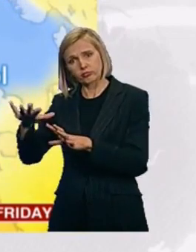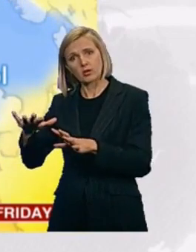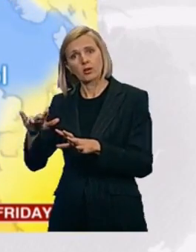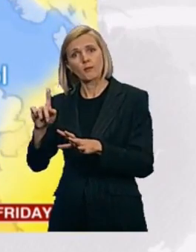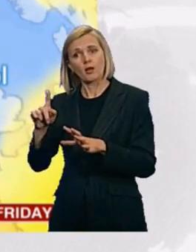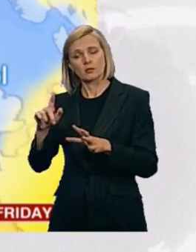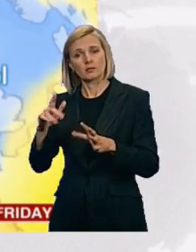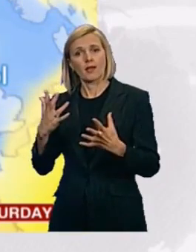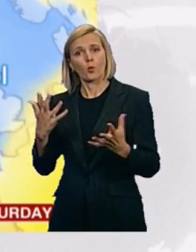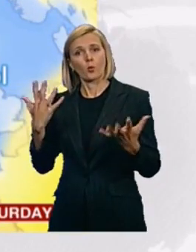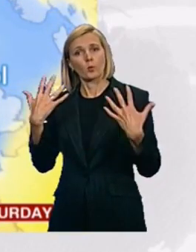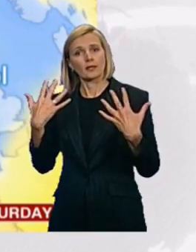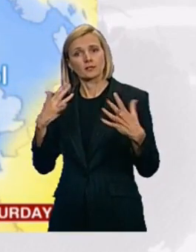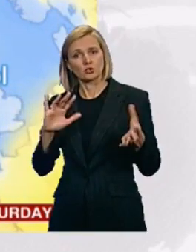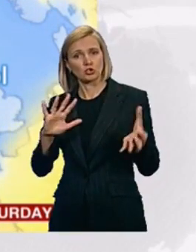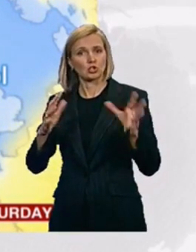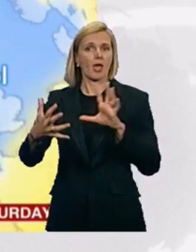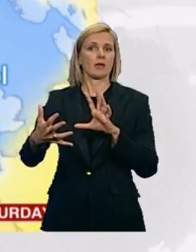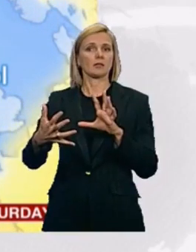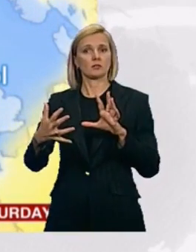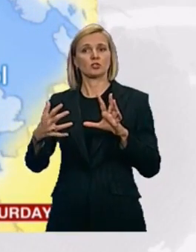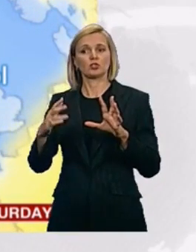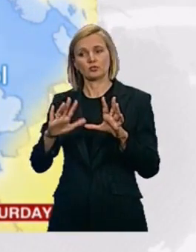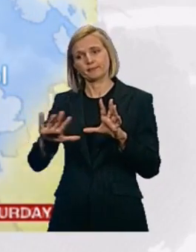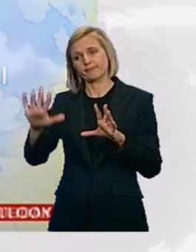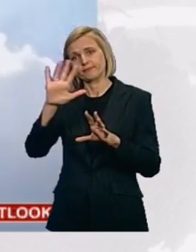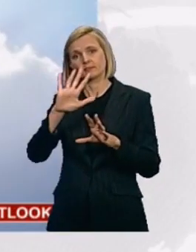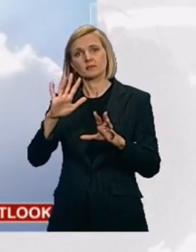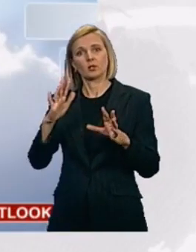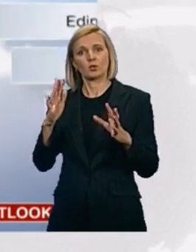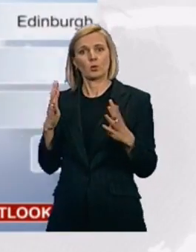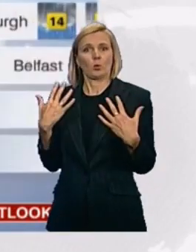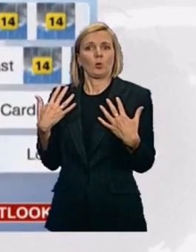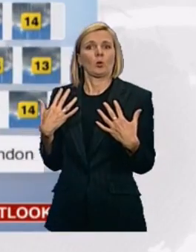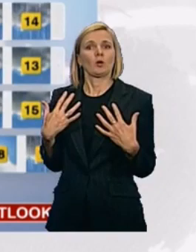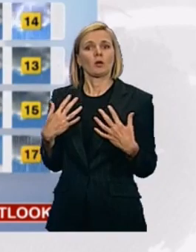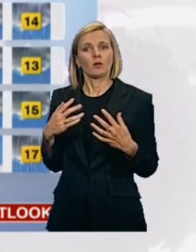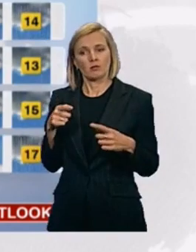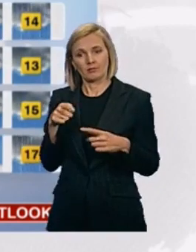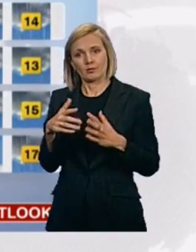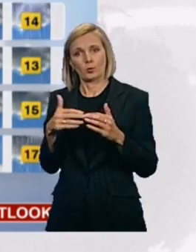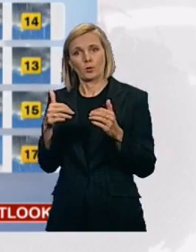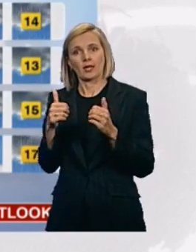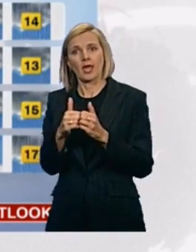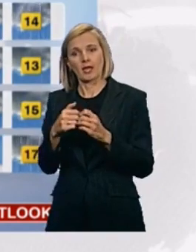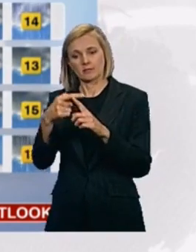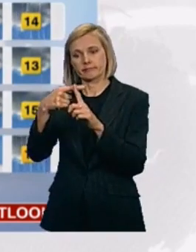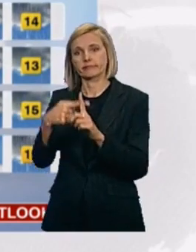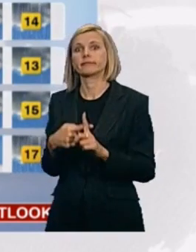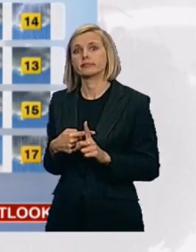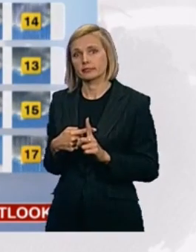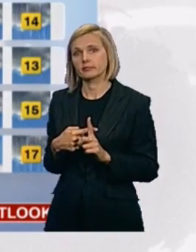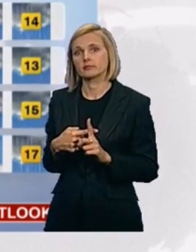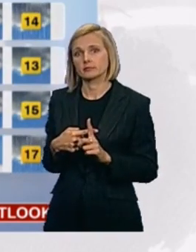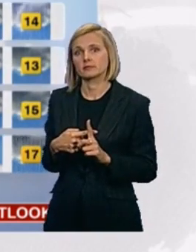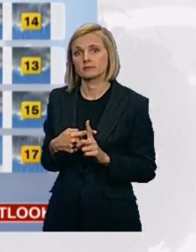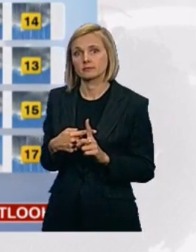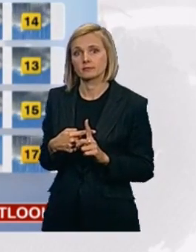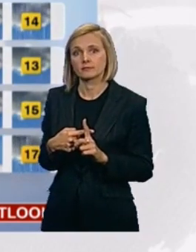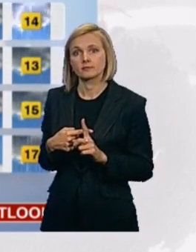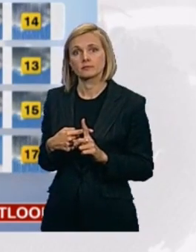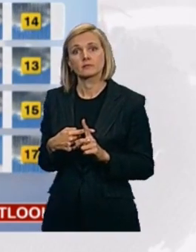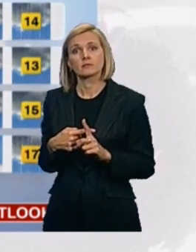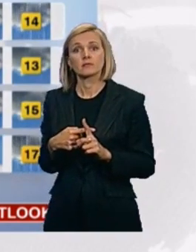some cooler air begins to spread across the UK that will stay with us into the weekend. That means the temperature's coming down a further few degrees. And more showers